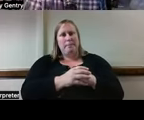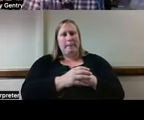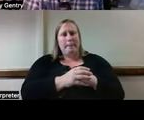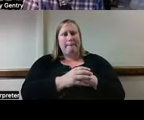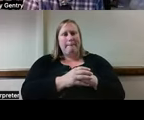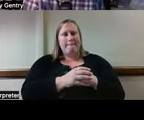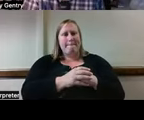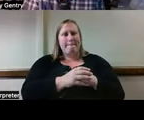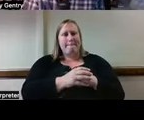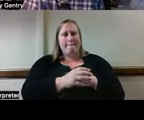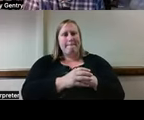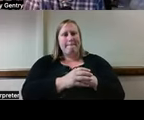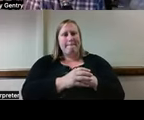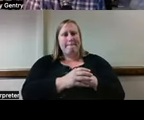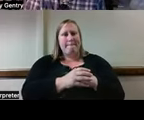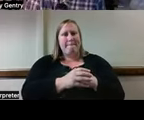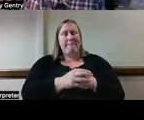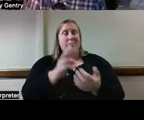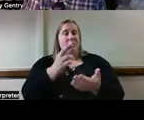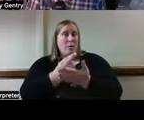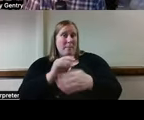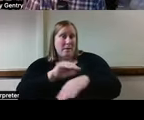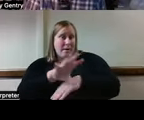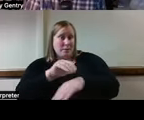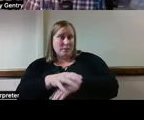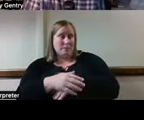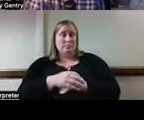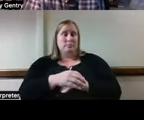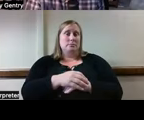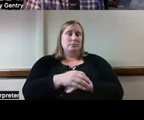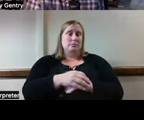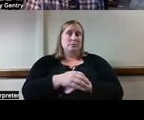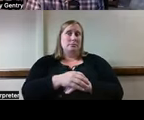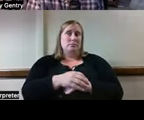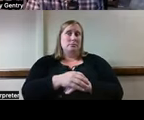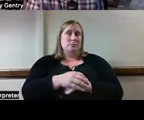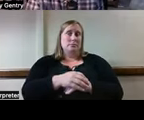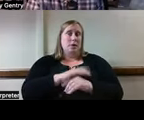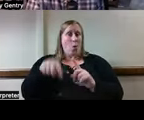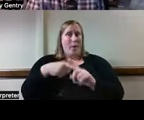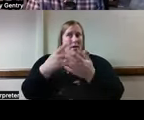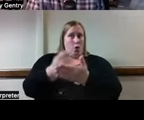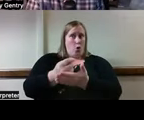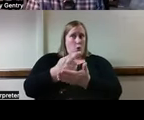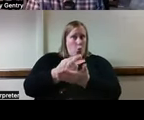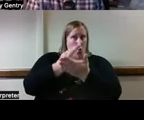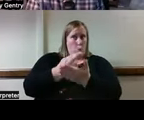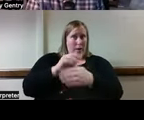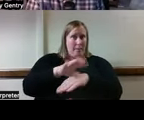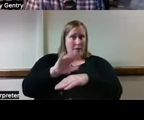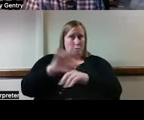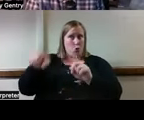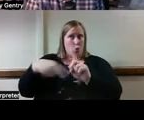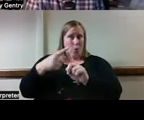So, in rehab counseling, might want to ask, in what situations might a rehab counselor intersect with smart home provision?